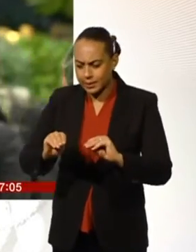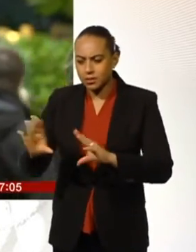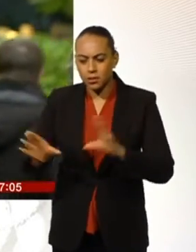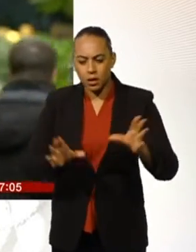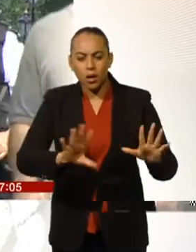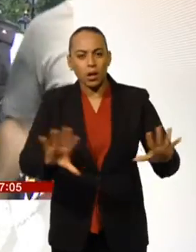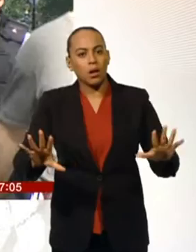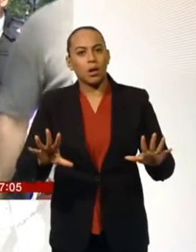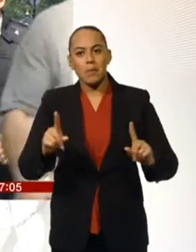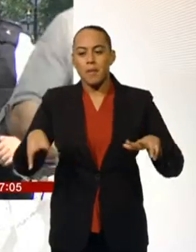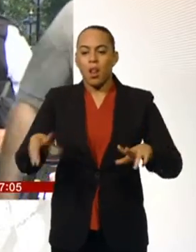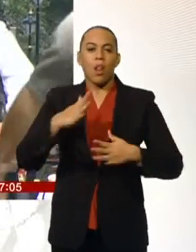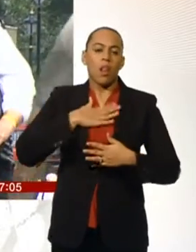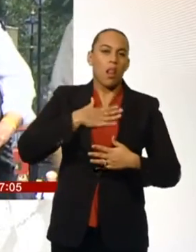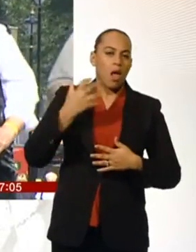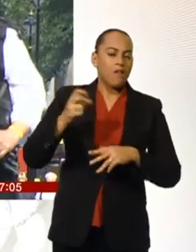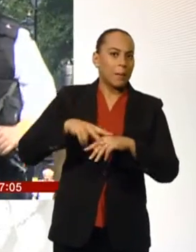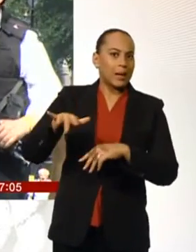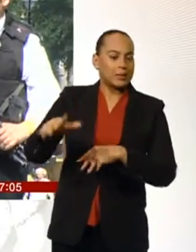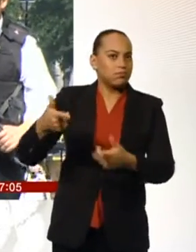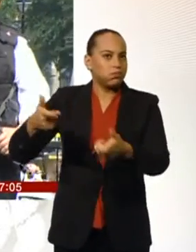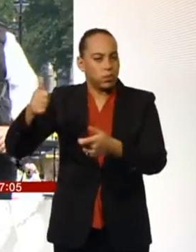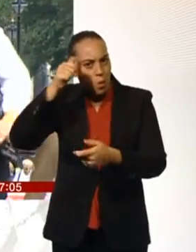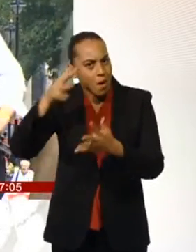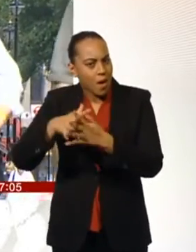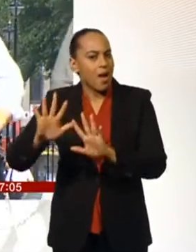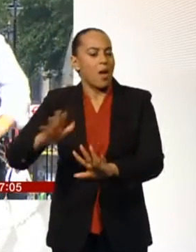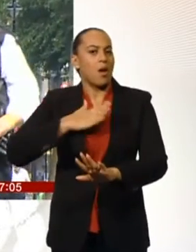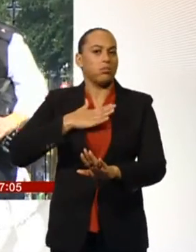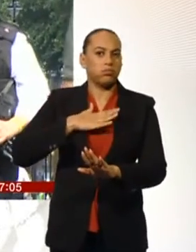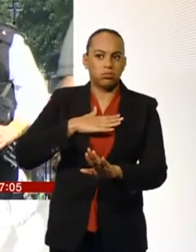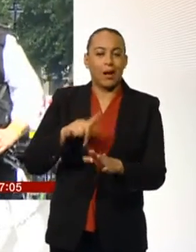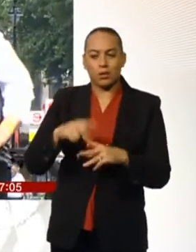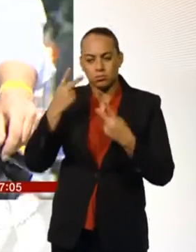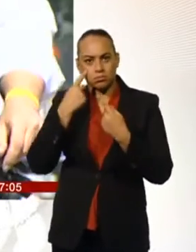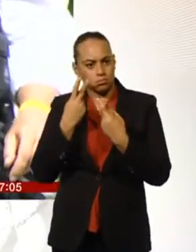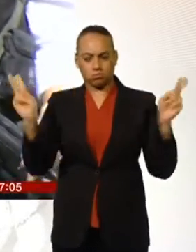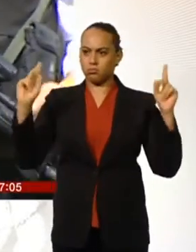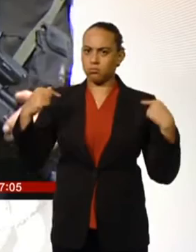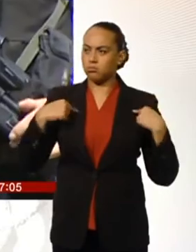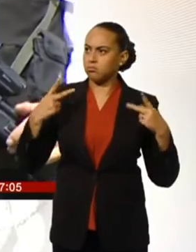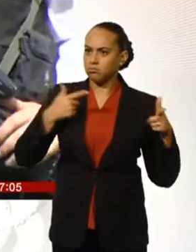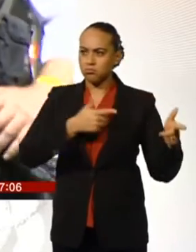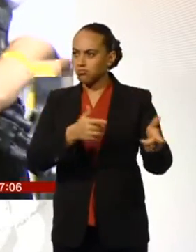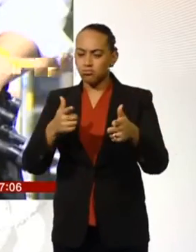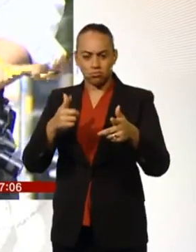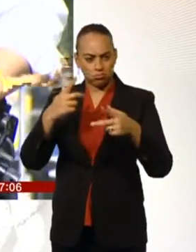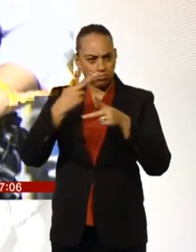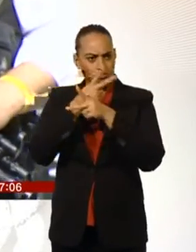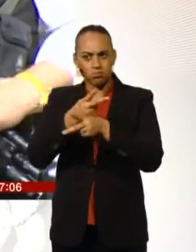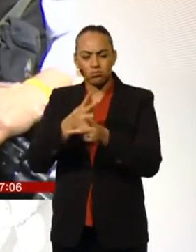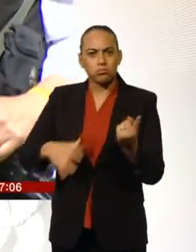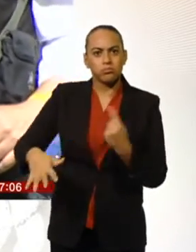to the public. Last month, Sir Bernard Hogan Howe said the number of armed patrols by the Metropolitan Police had risen by a third,